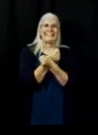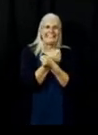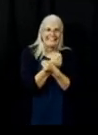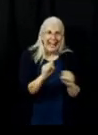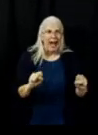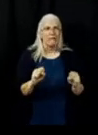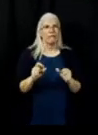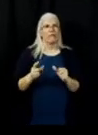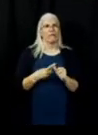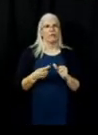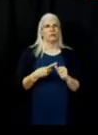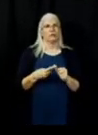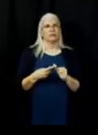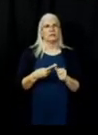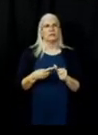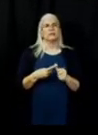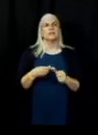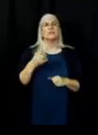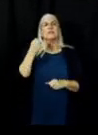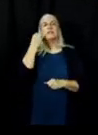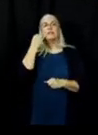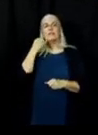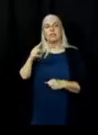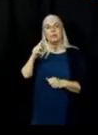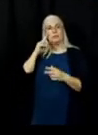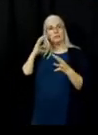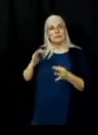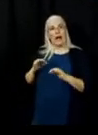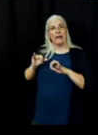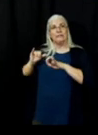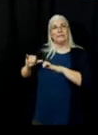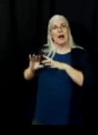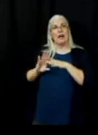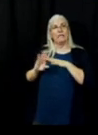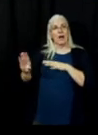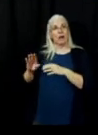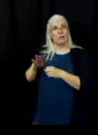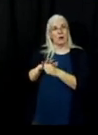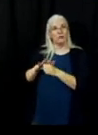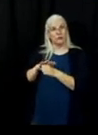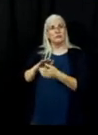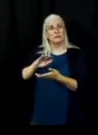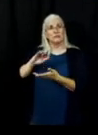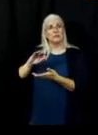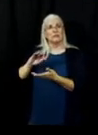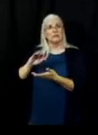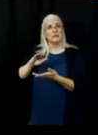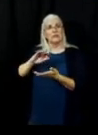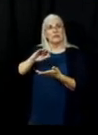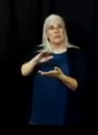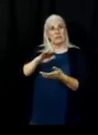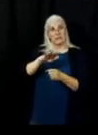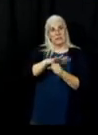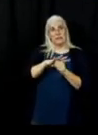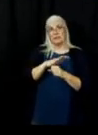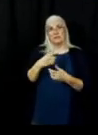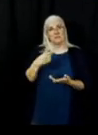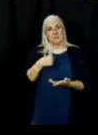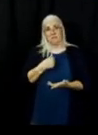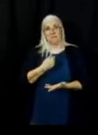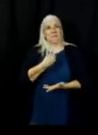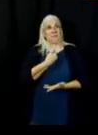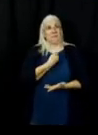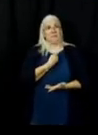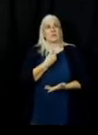have decided to stay in evacuated areas that I've personally contacted my Lima